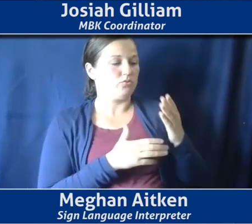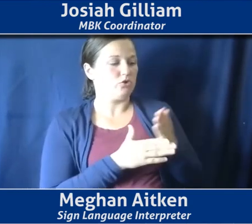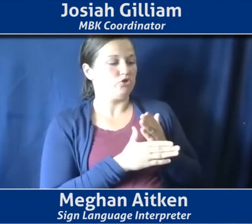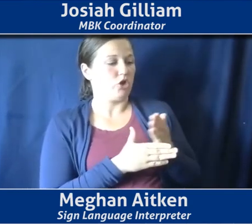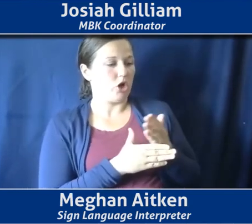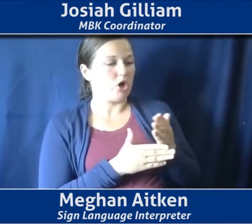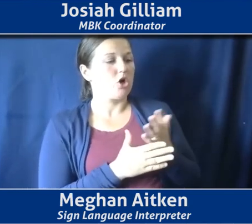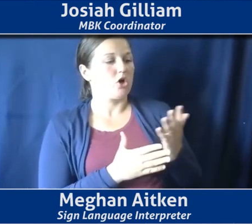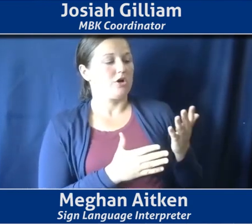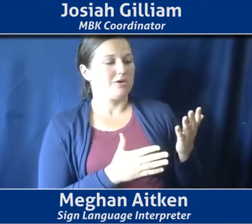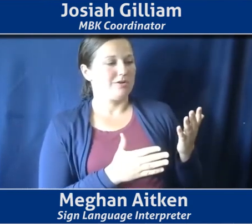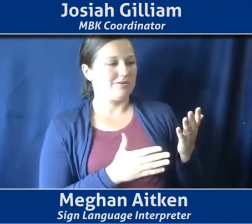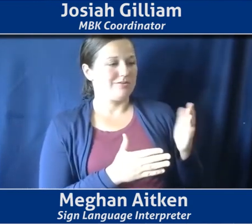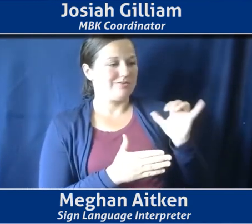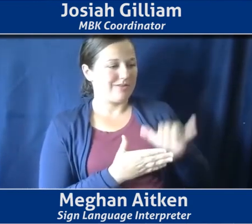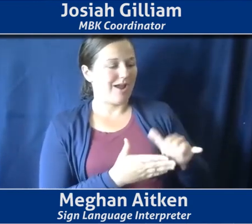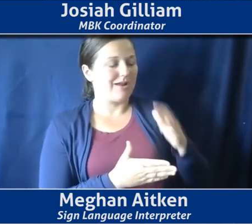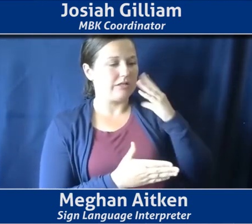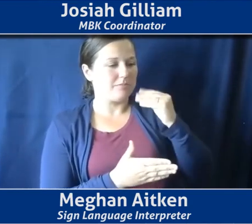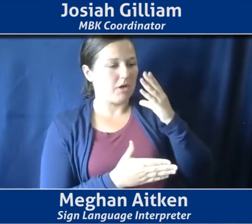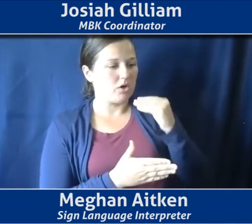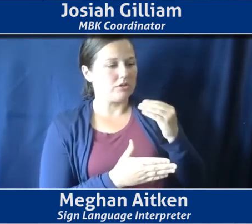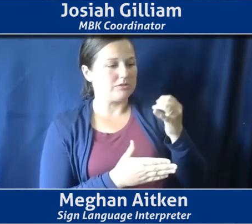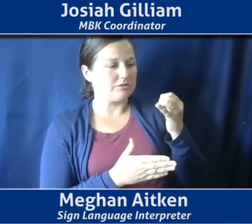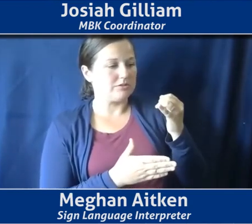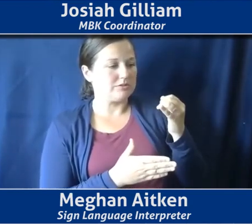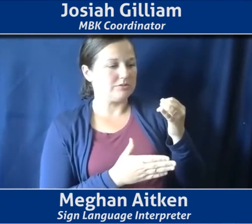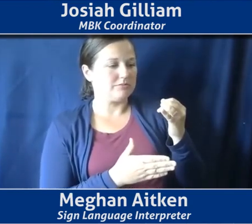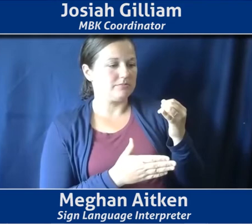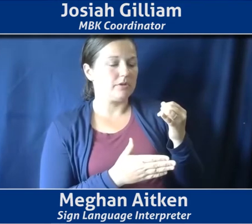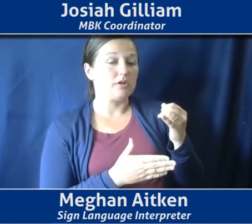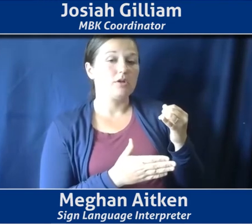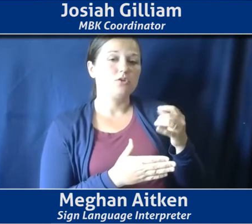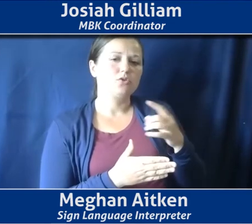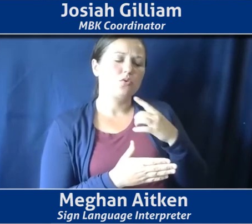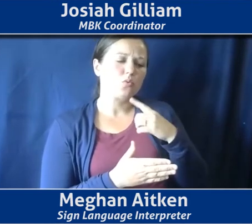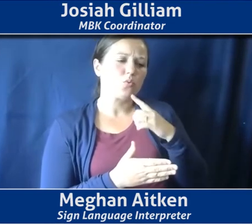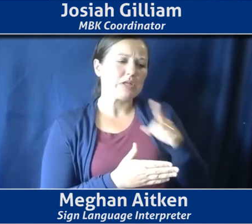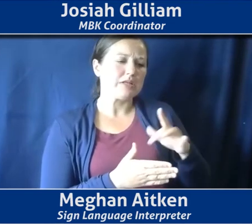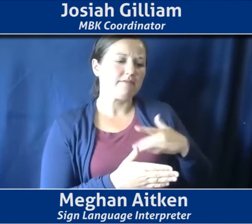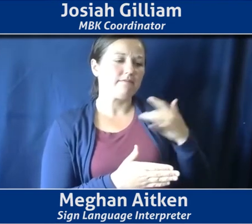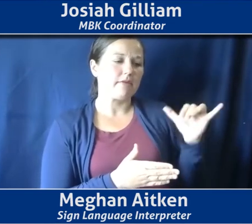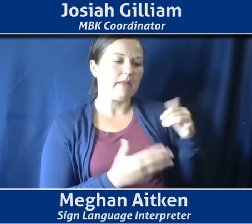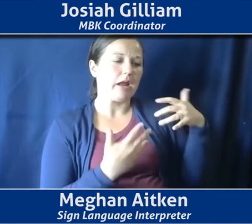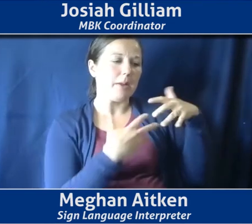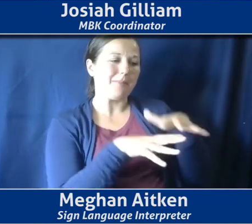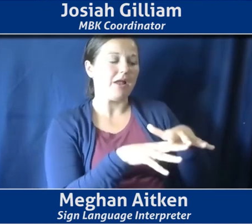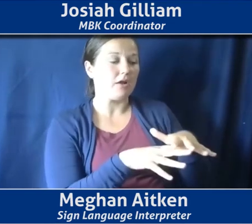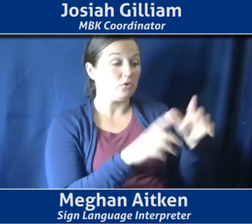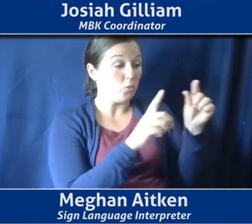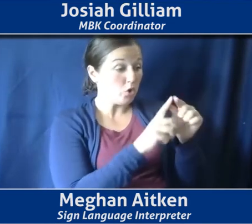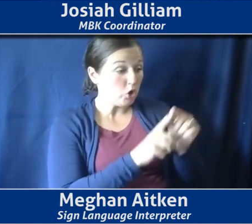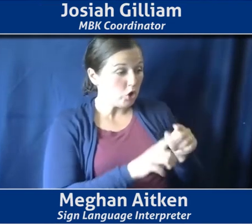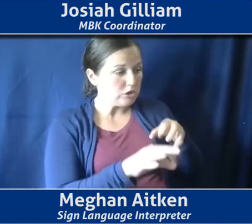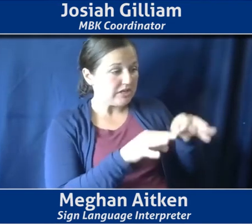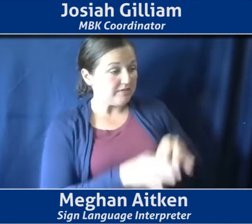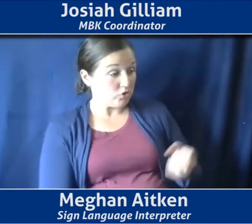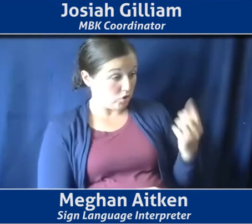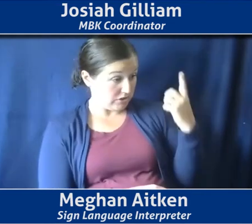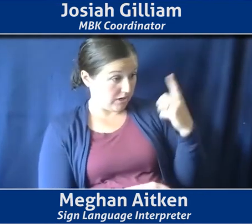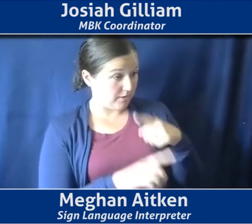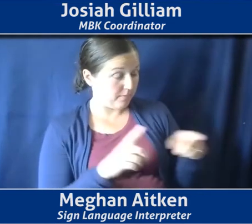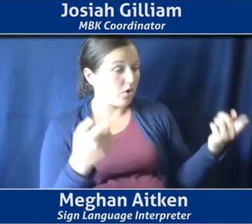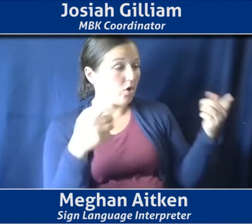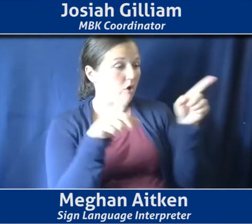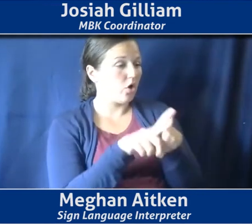feel comfortable. Uh, and so it seems like this was a blend in that case too, where, yeah, you're dealing with terms, but then you also get to just hear from folks who can talk, you openly